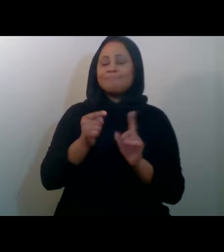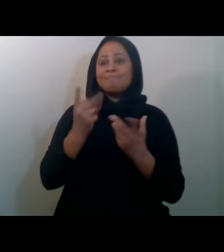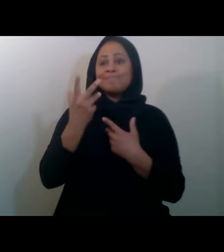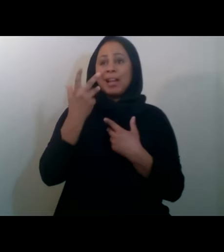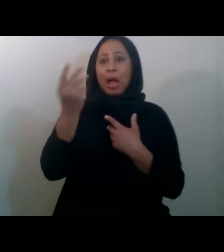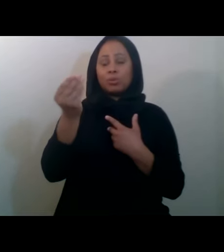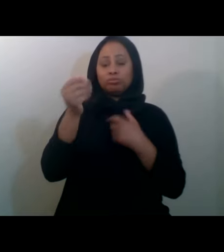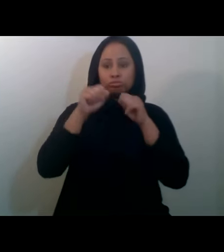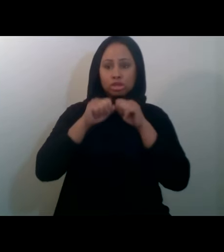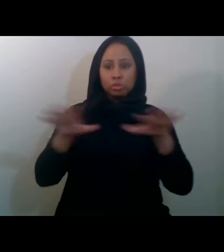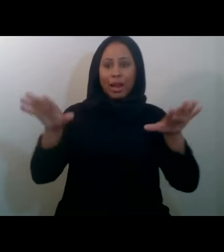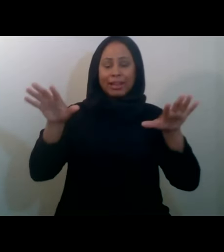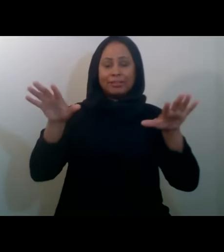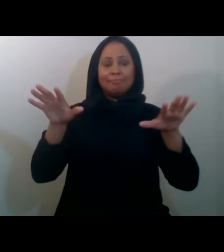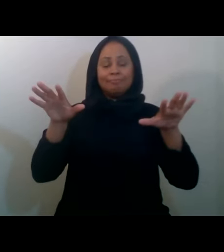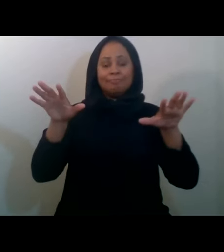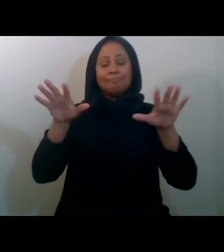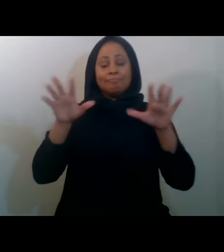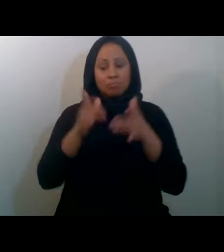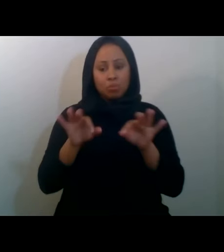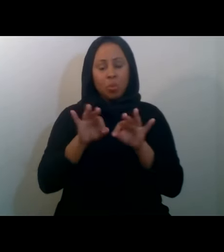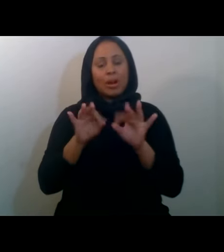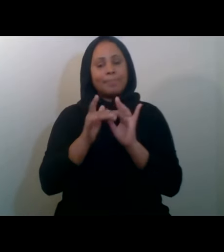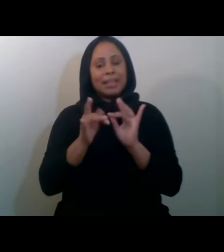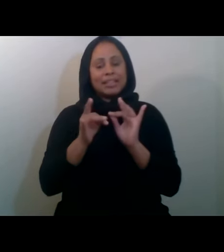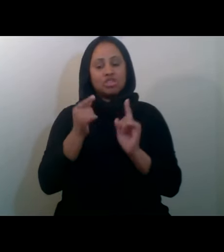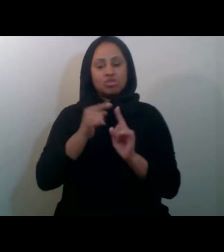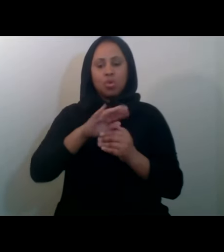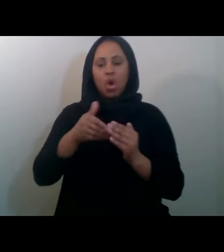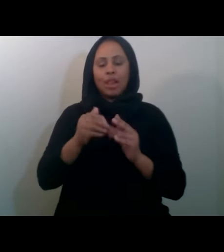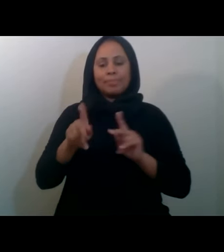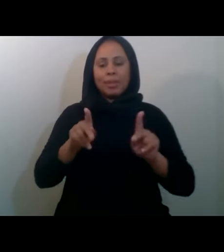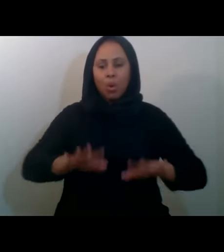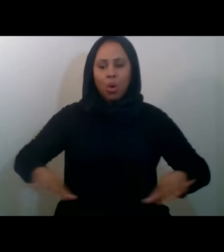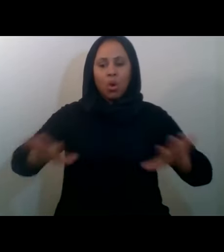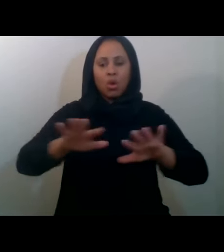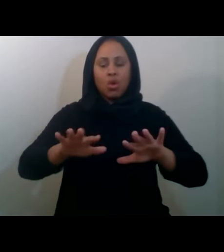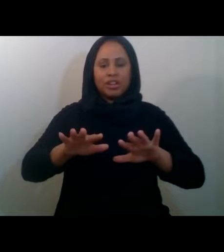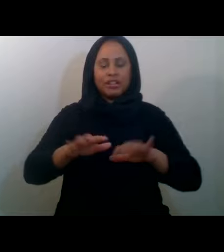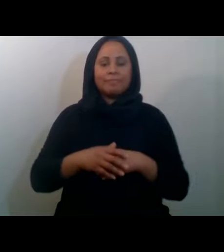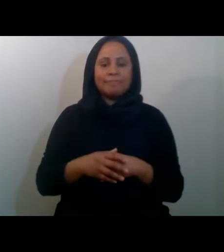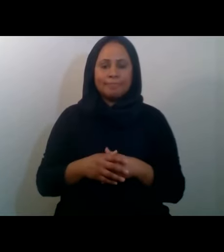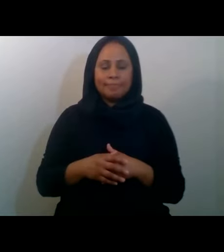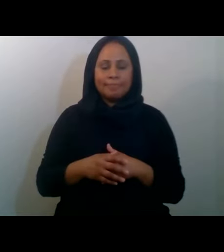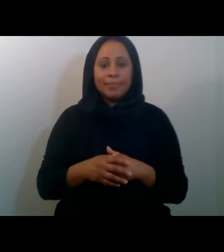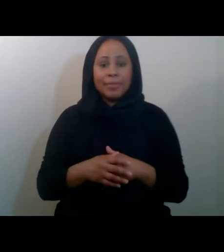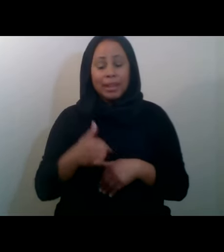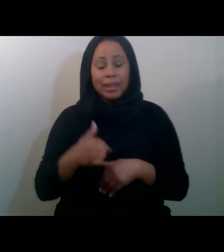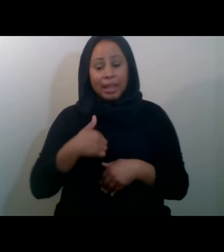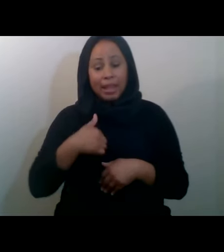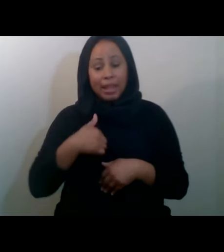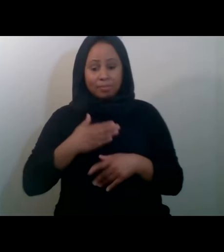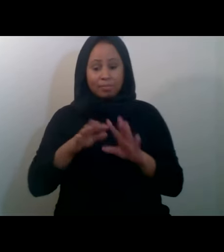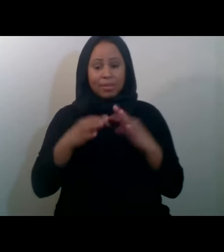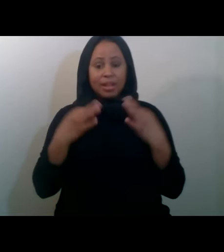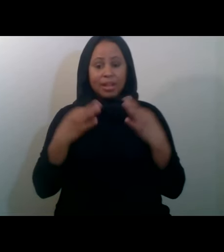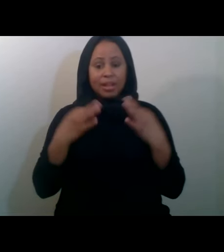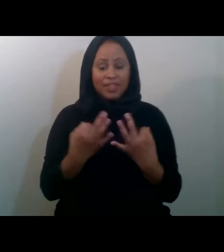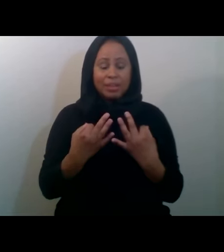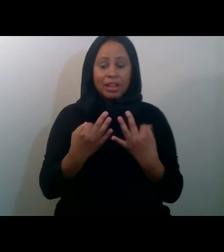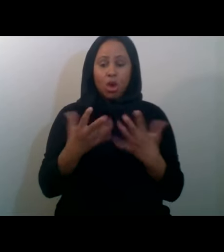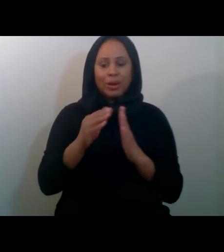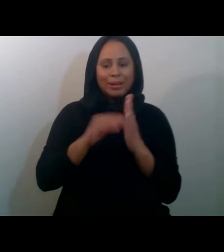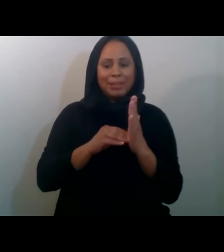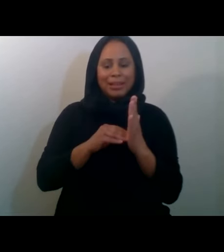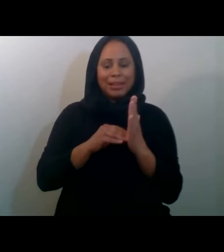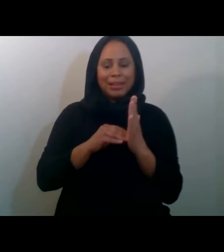humanity. Making sure we vote and fill out our census is instrumental in that role. I know my family has completed their census and it only took